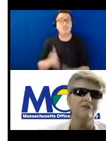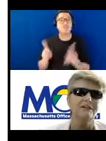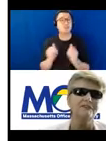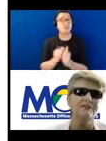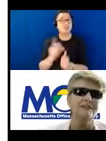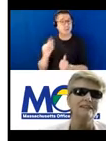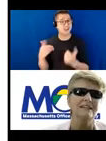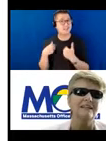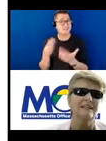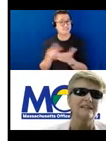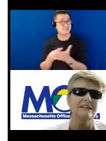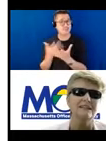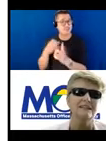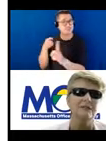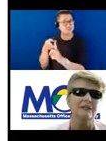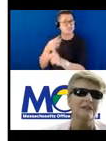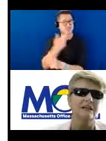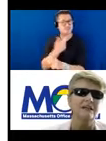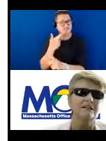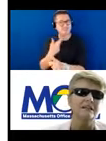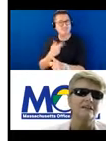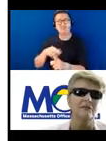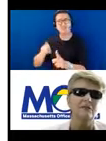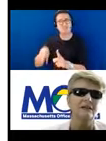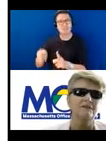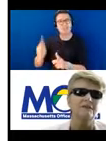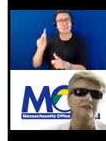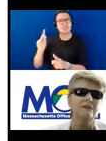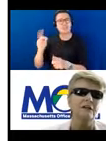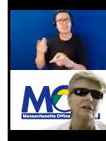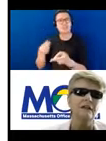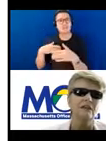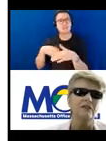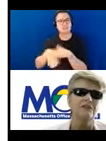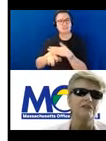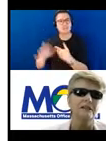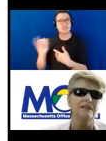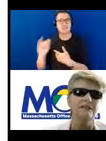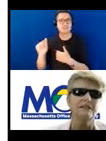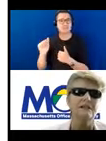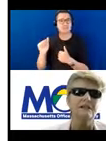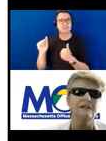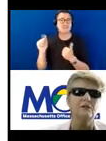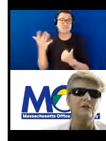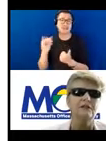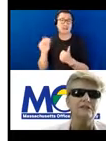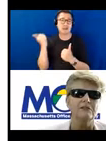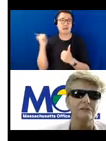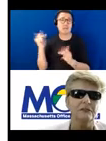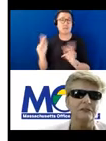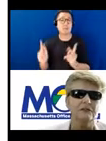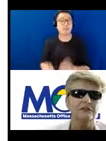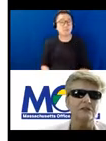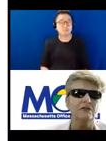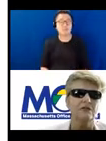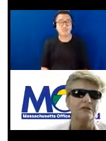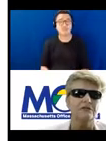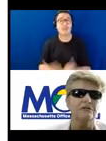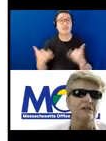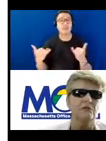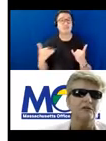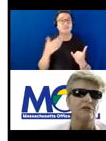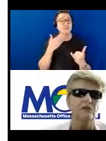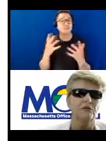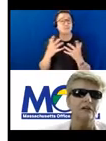want to go to restaurants, and need accessibility, as everyone else. So thank you for joining us today. And I'm going to turn this over